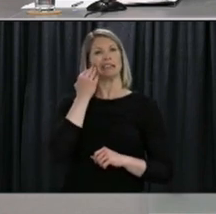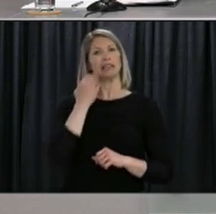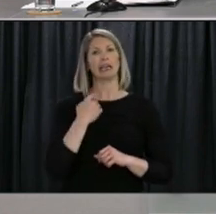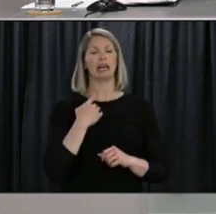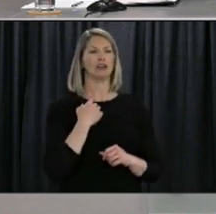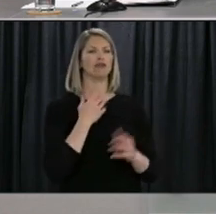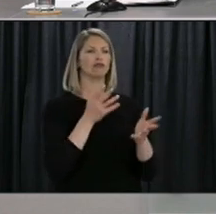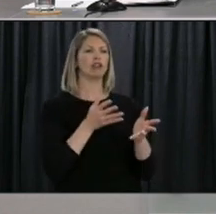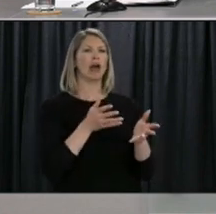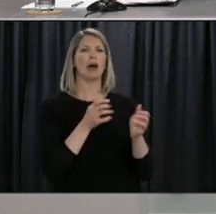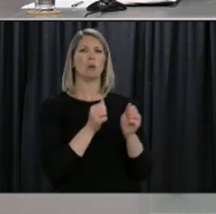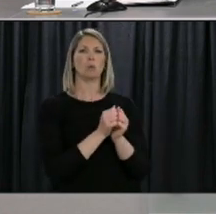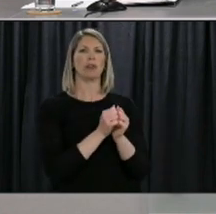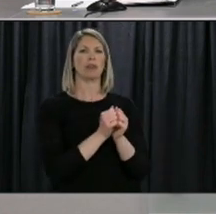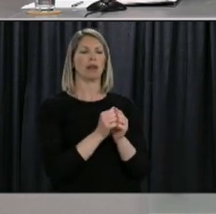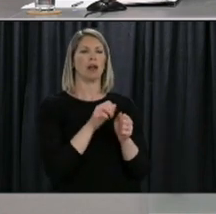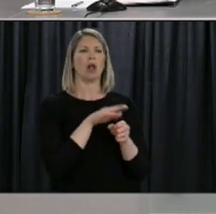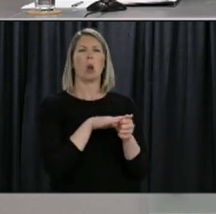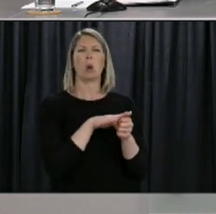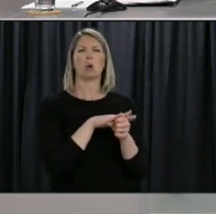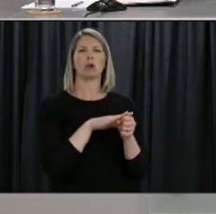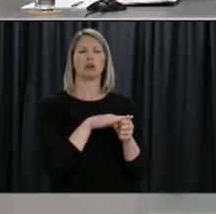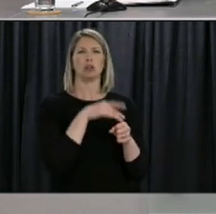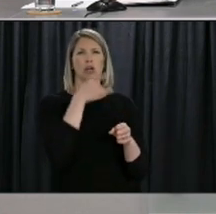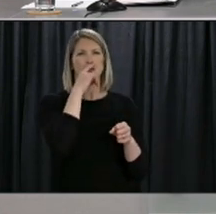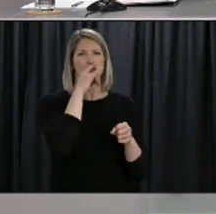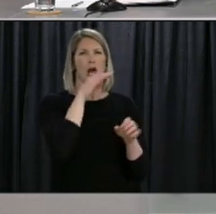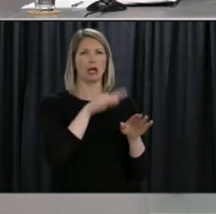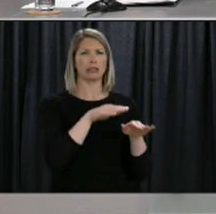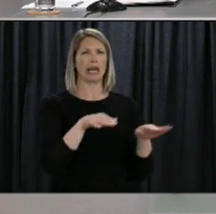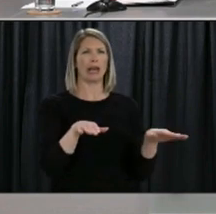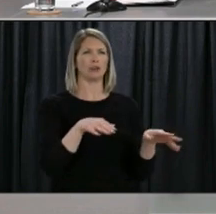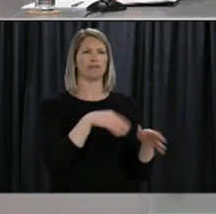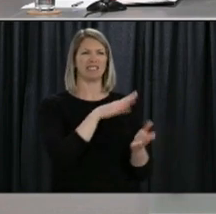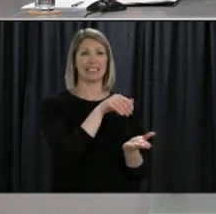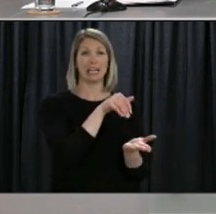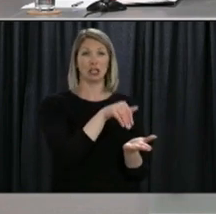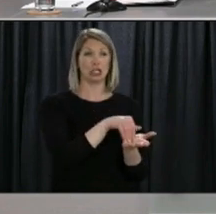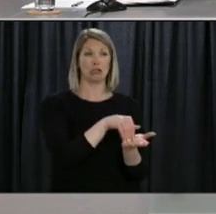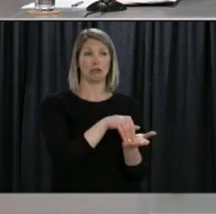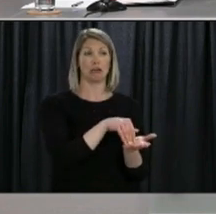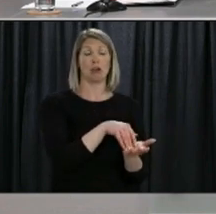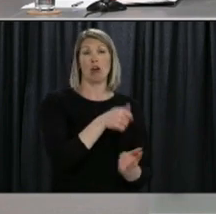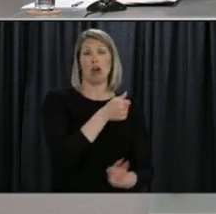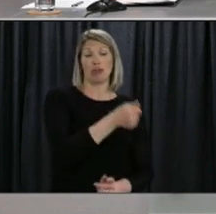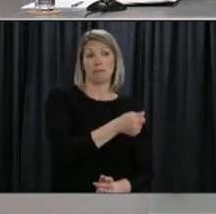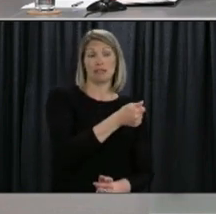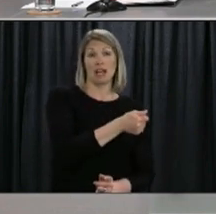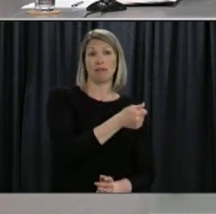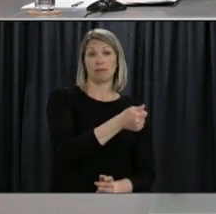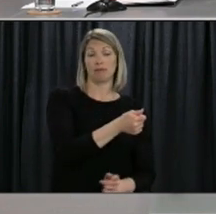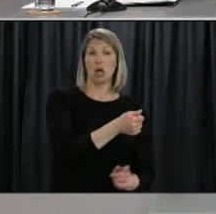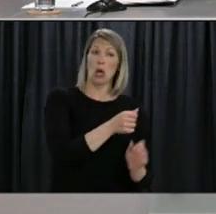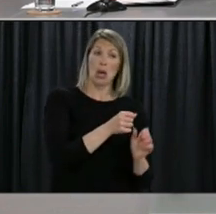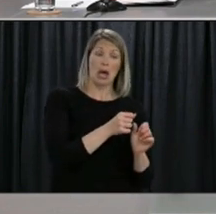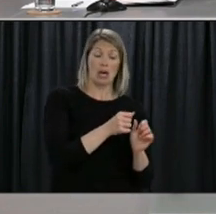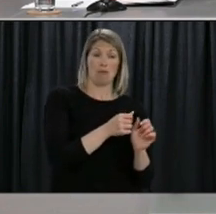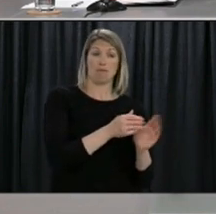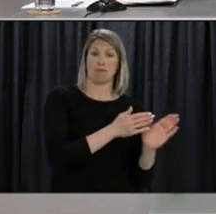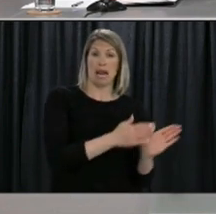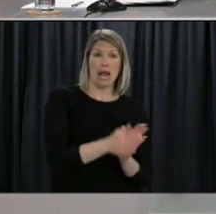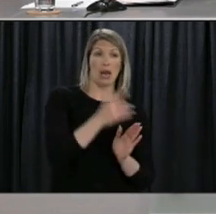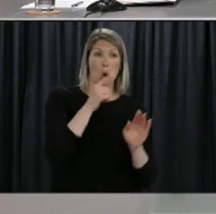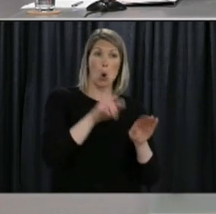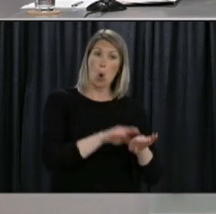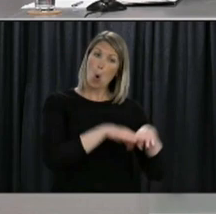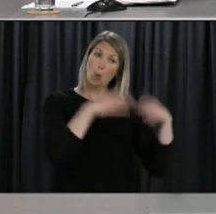in the business for 40 years and she says child care centers are preparing to close permanently on June 26 she says the current situation is